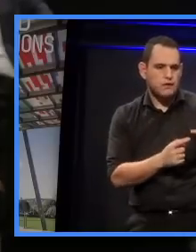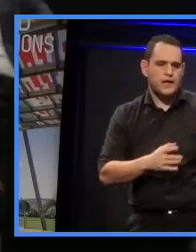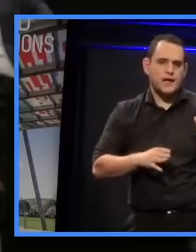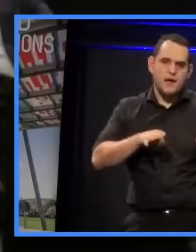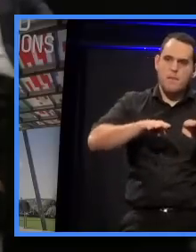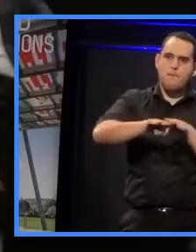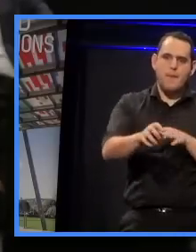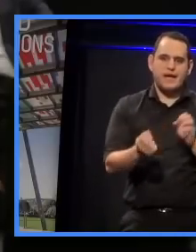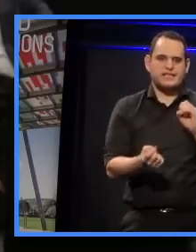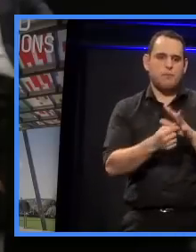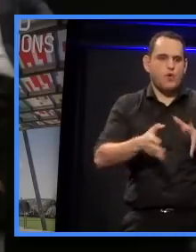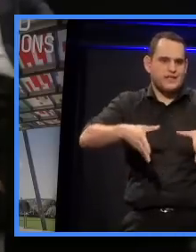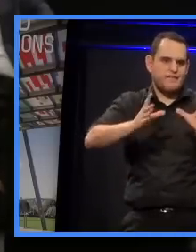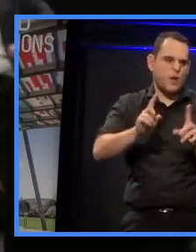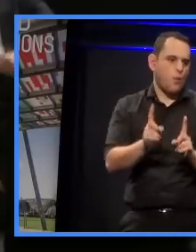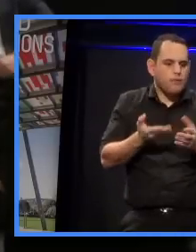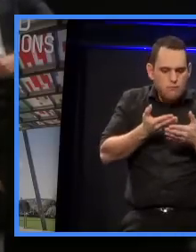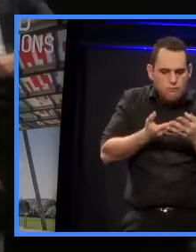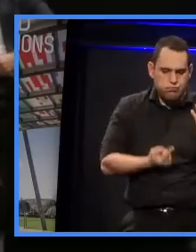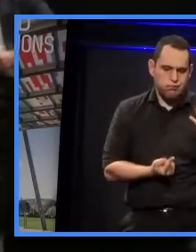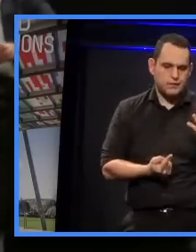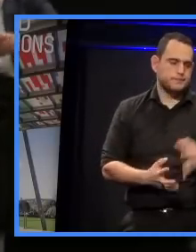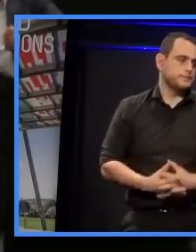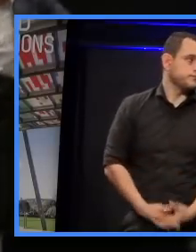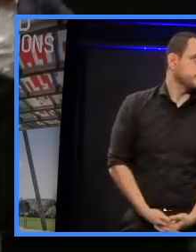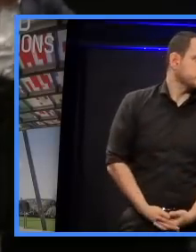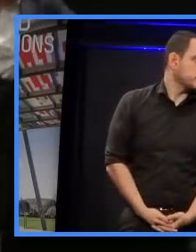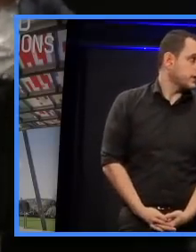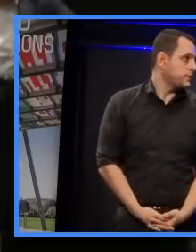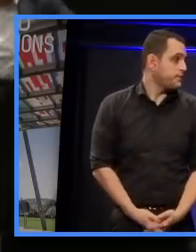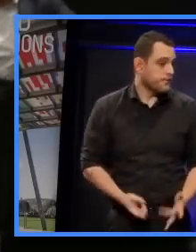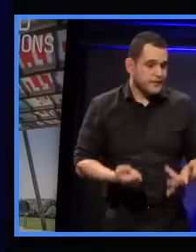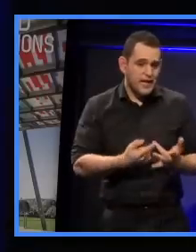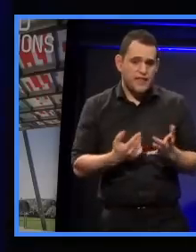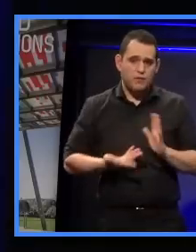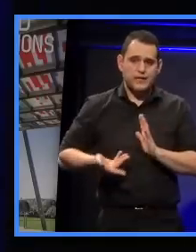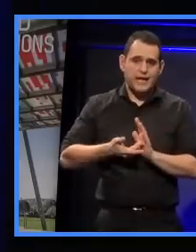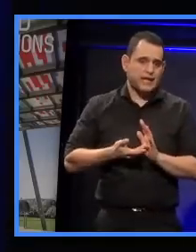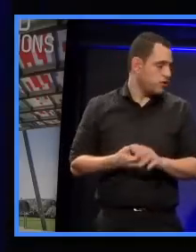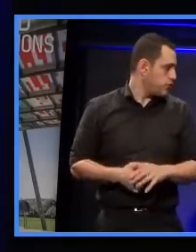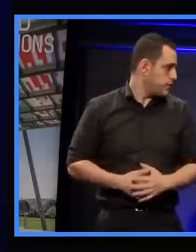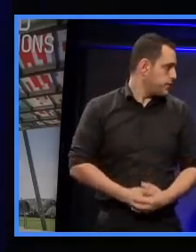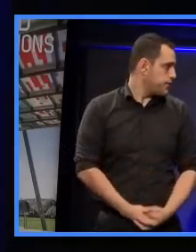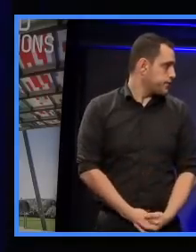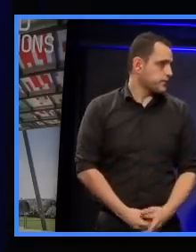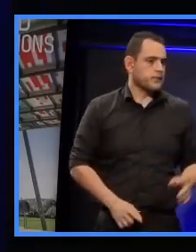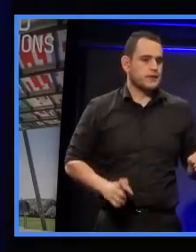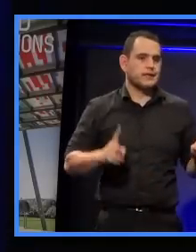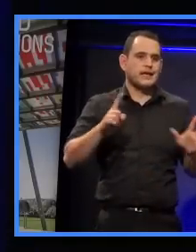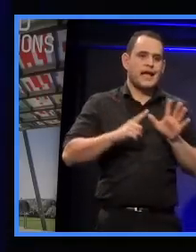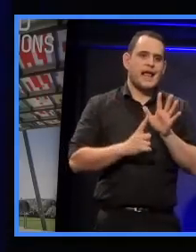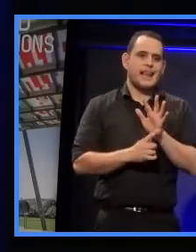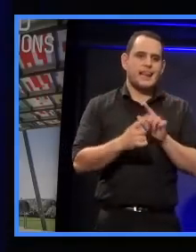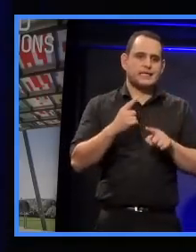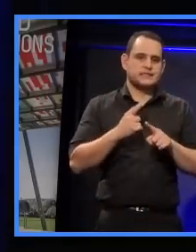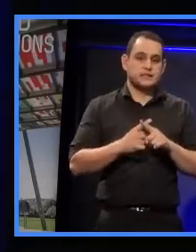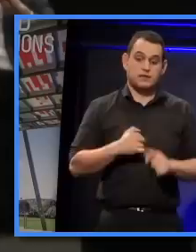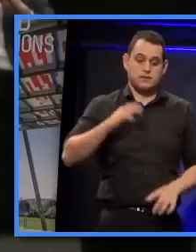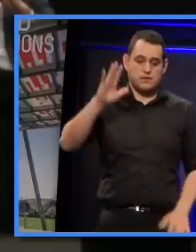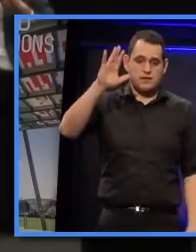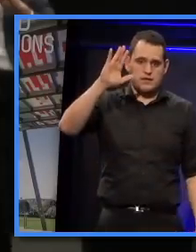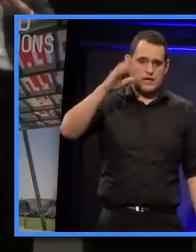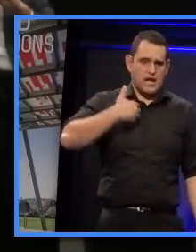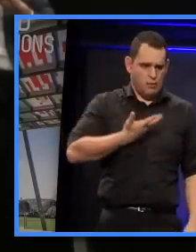amongst all the other things, such as the waterfront and whatever. Great. Anybody else would like that? I'm going to pick up on that, because I was going to also talk about vision.